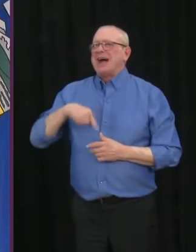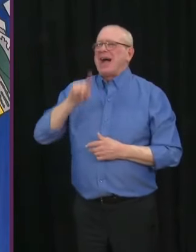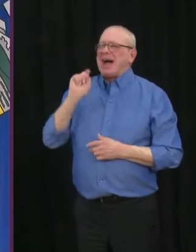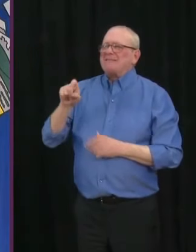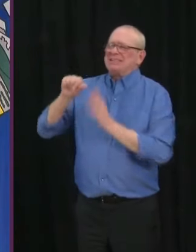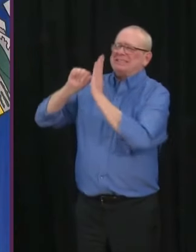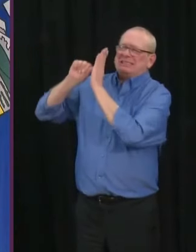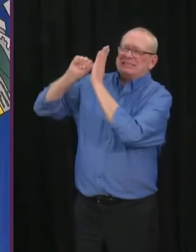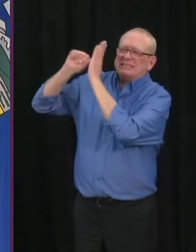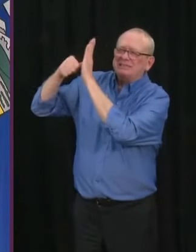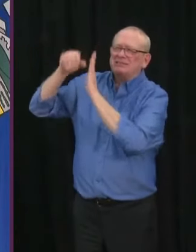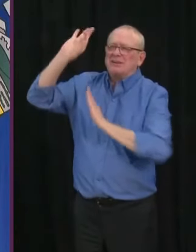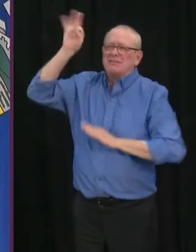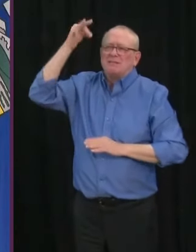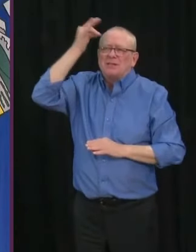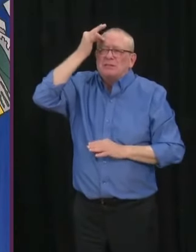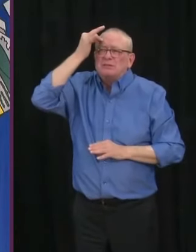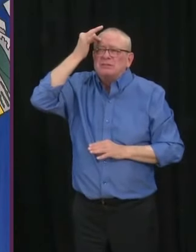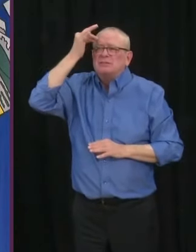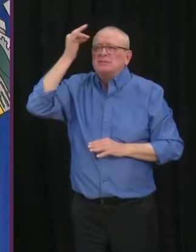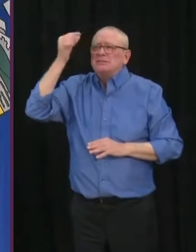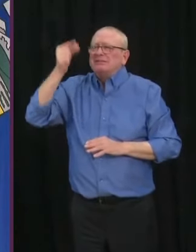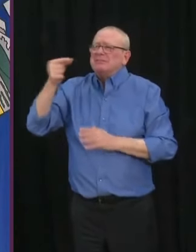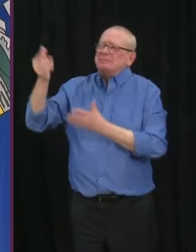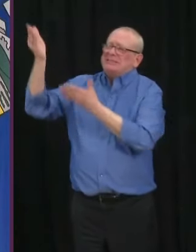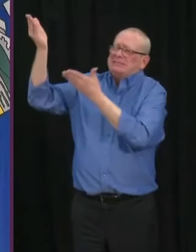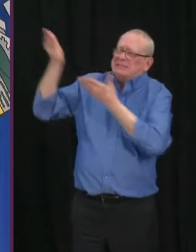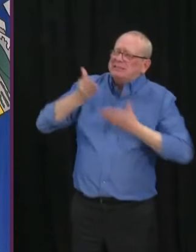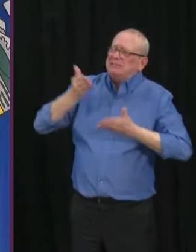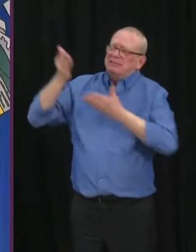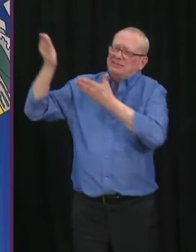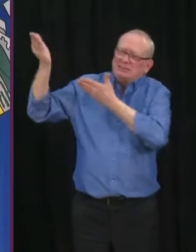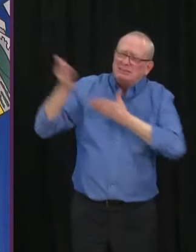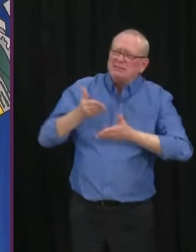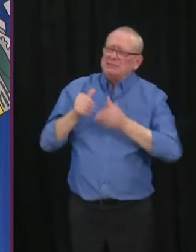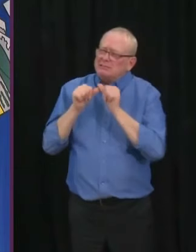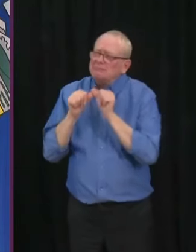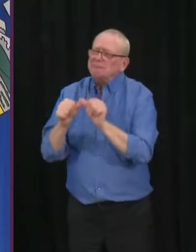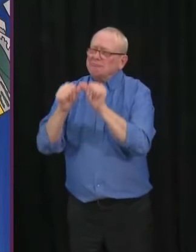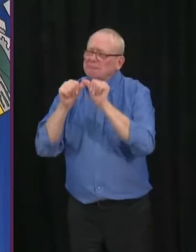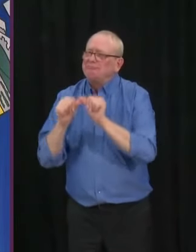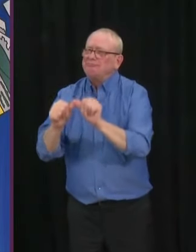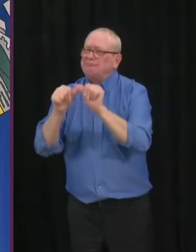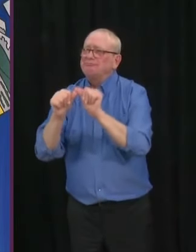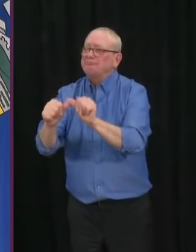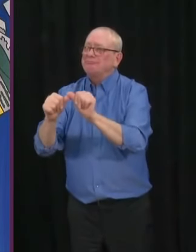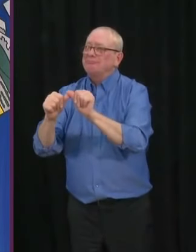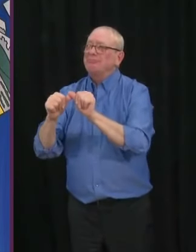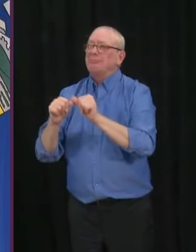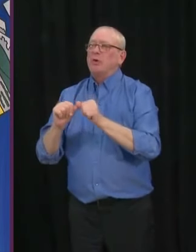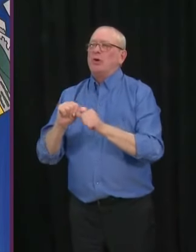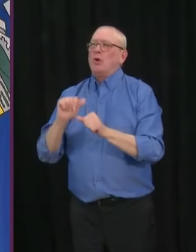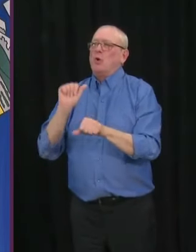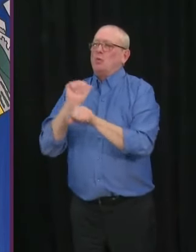to continue to give Health Canada the resources that it needs and for them to work with the manufacturers to give us greater priority.